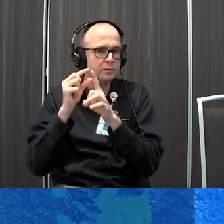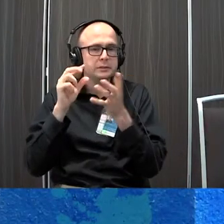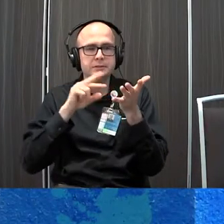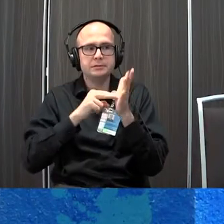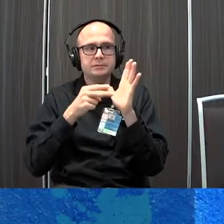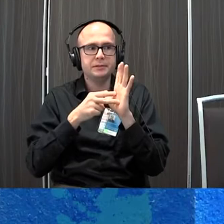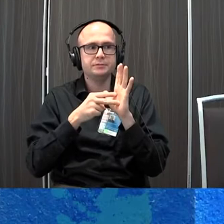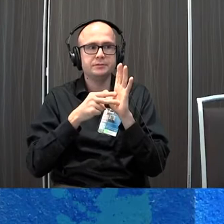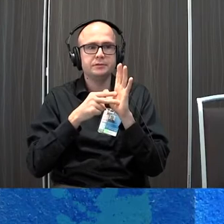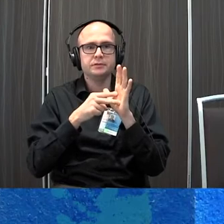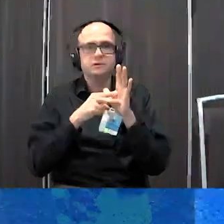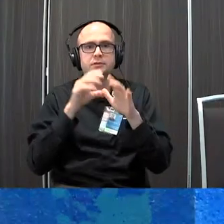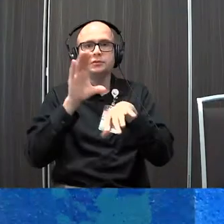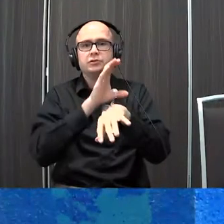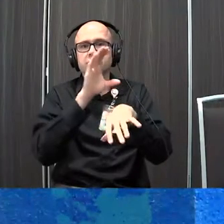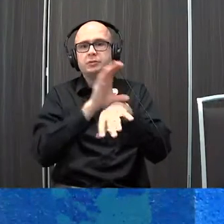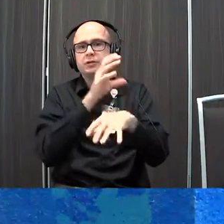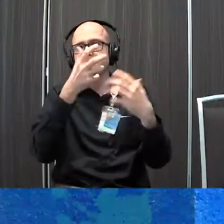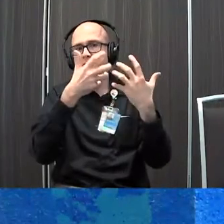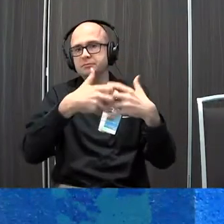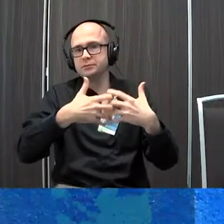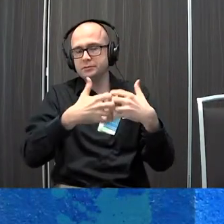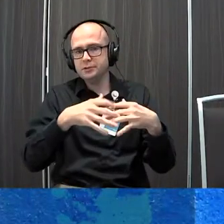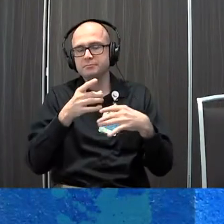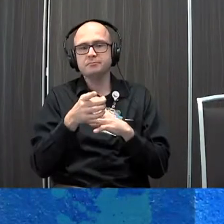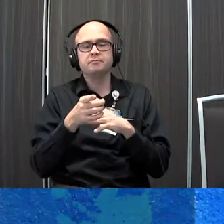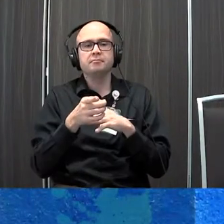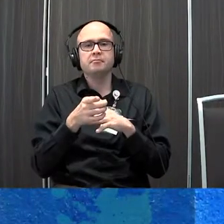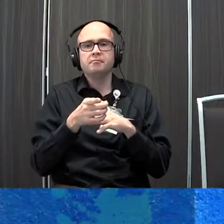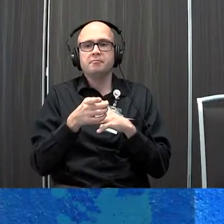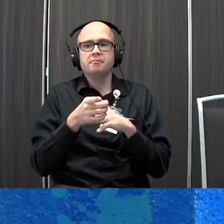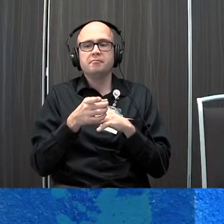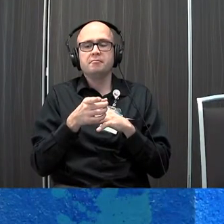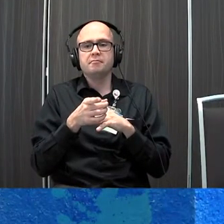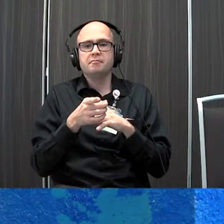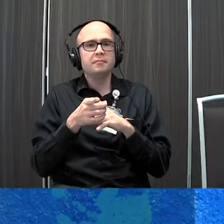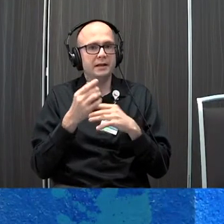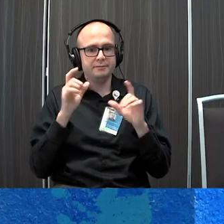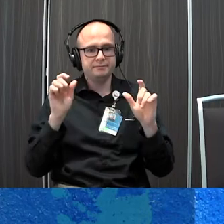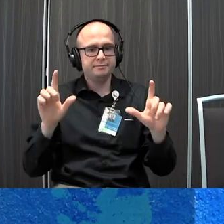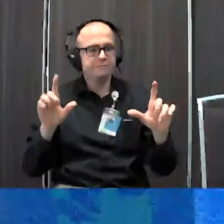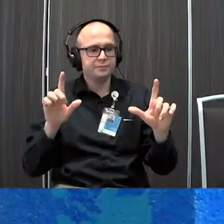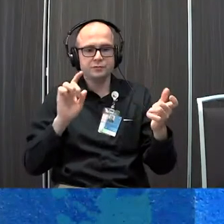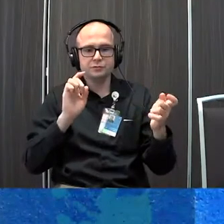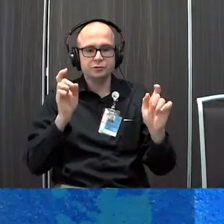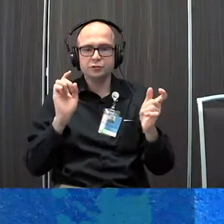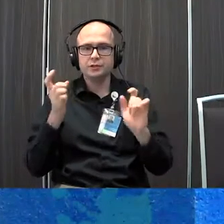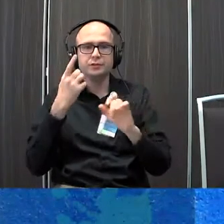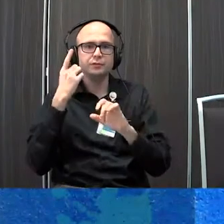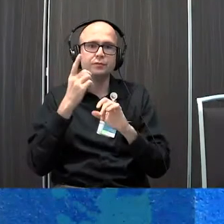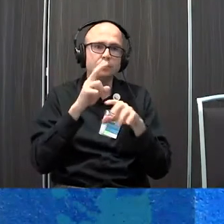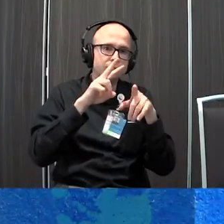to a computerized device that has changing displays and screens for